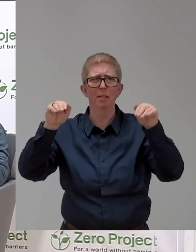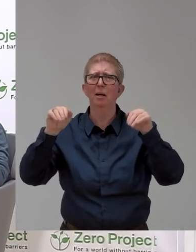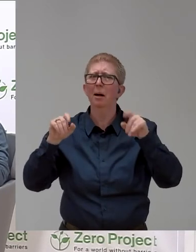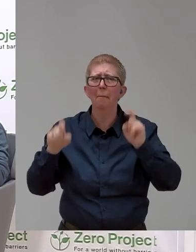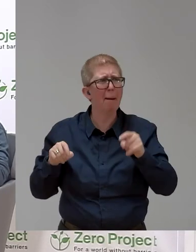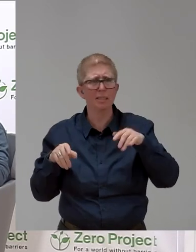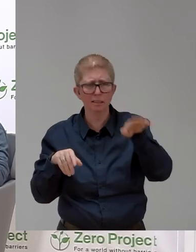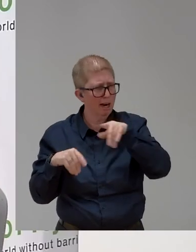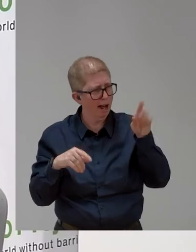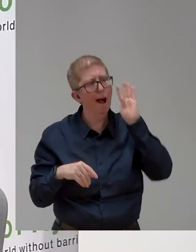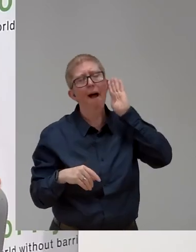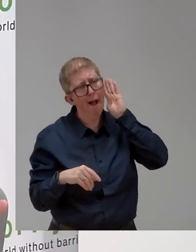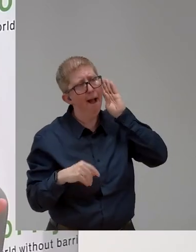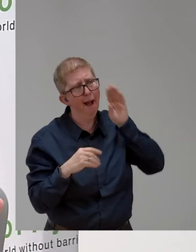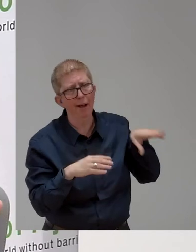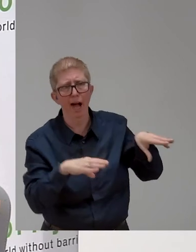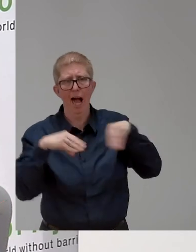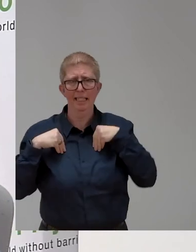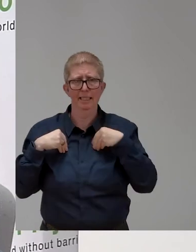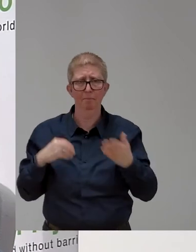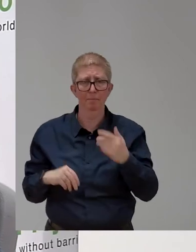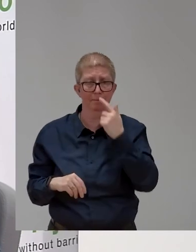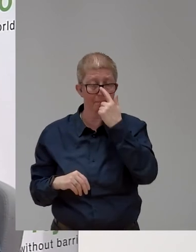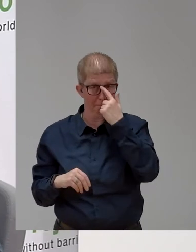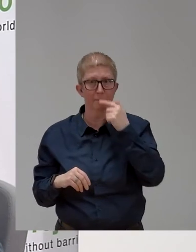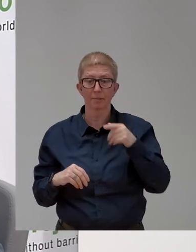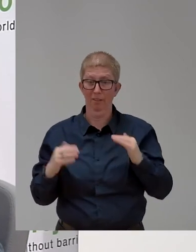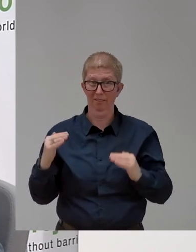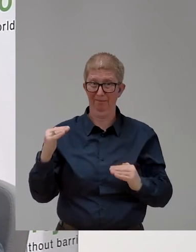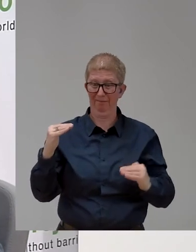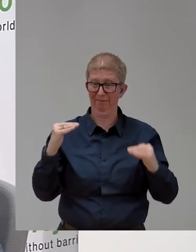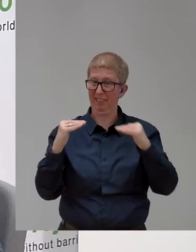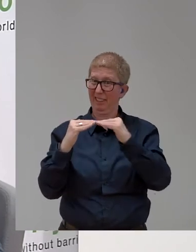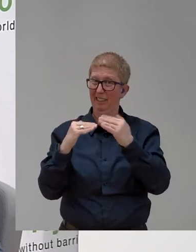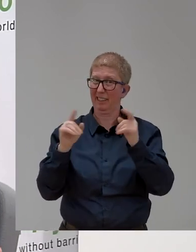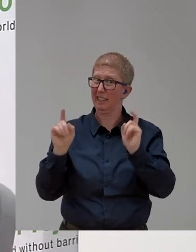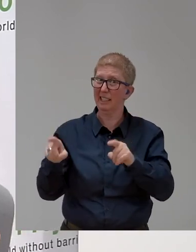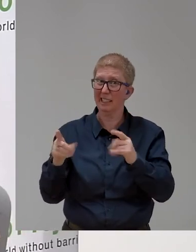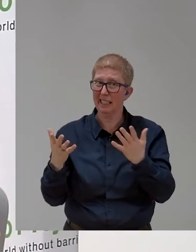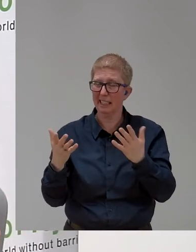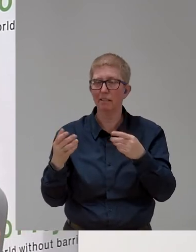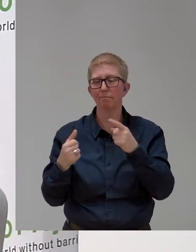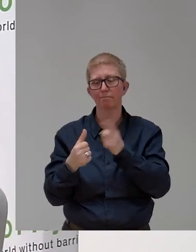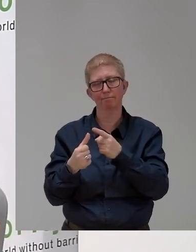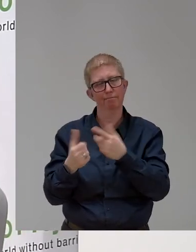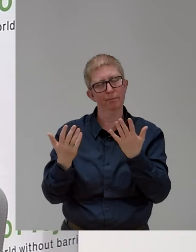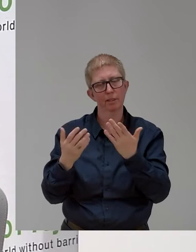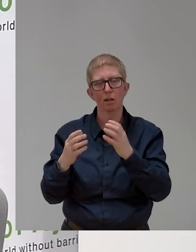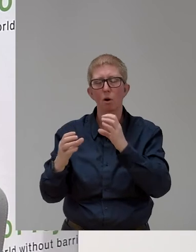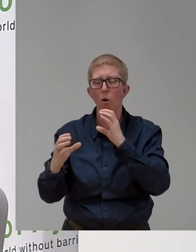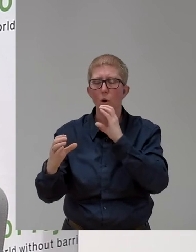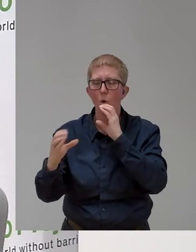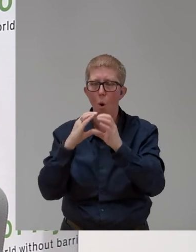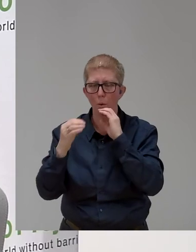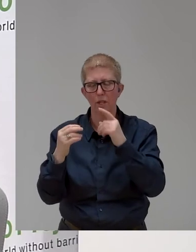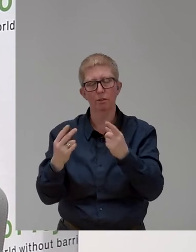to fill the gap. course, a good communication as it's been done with the Zero Project on what is possible. And the